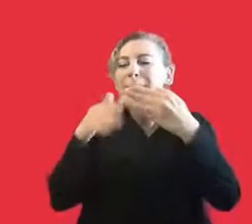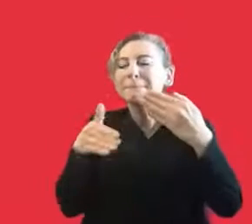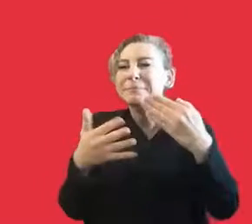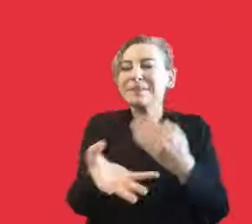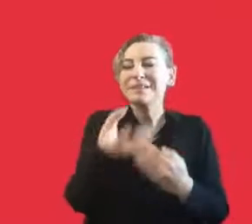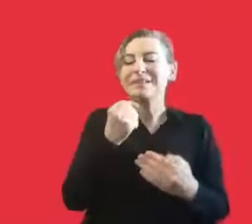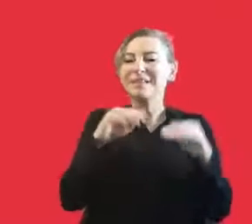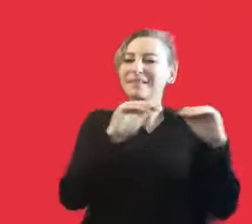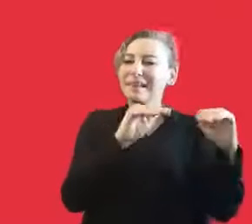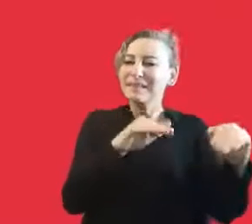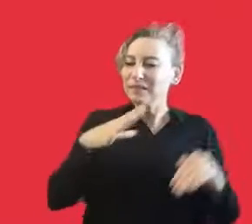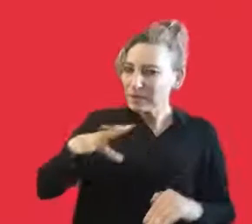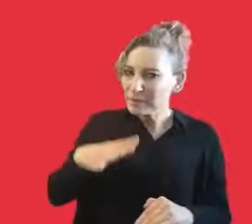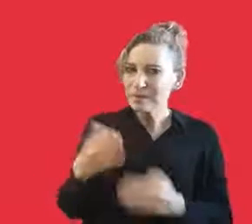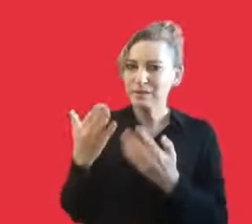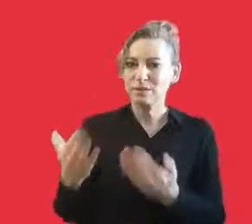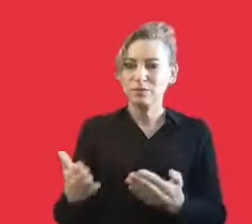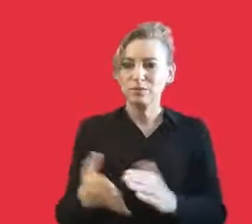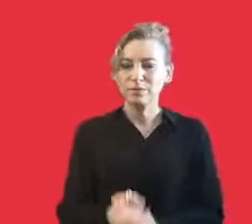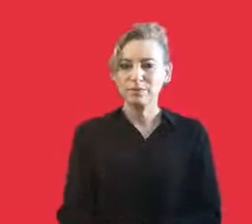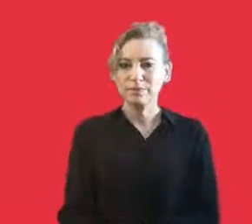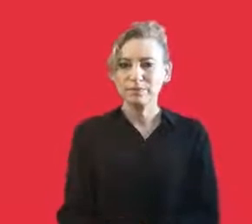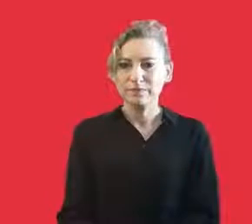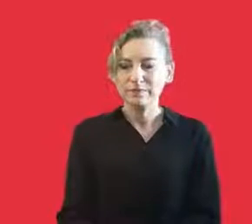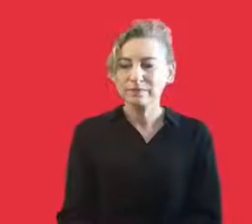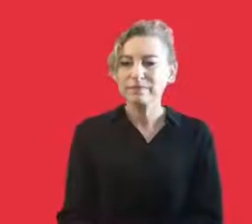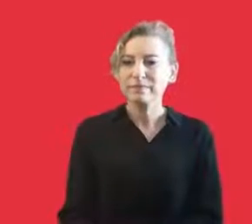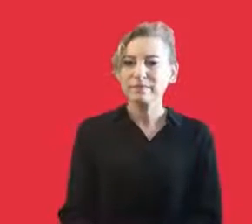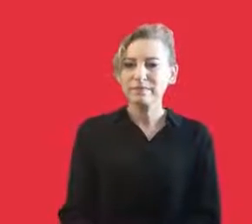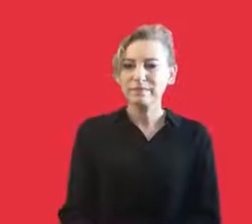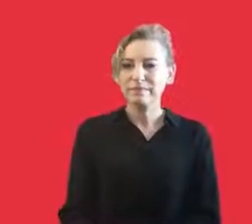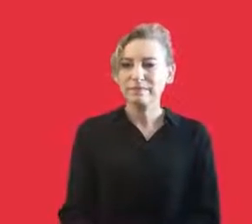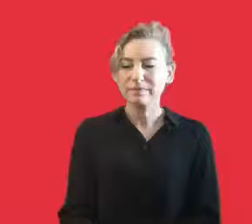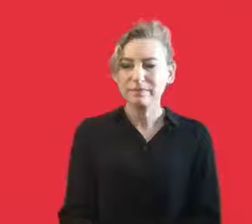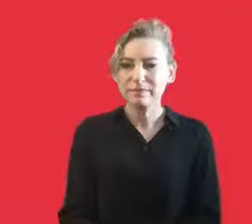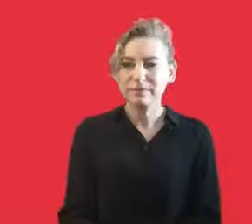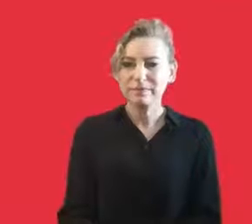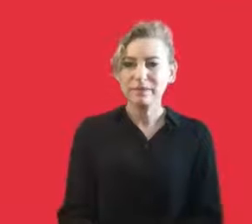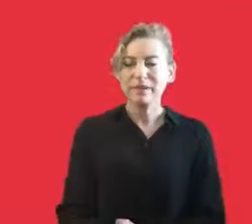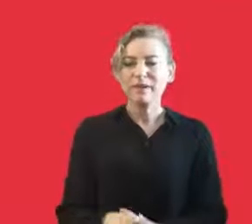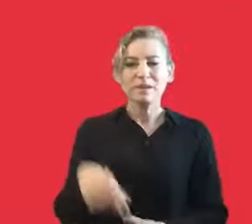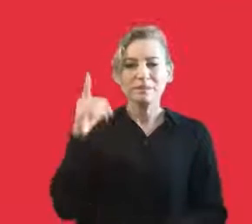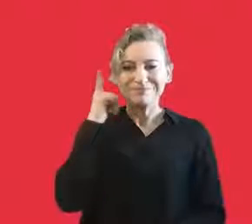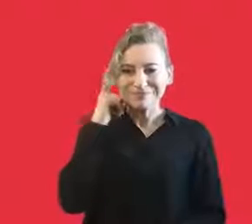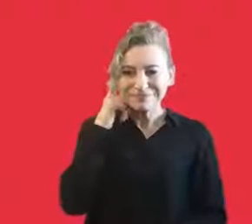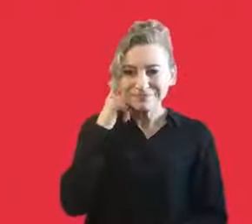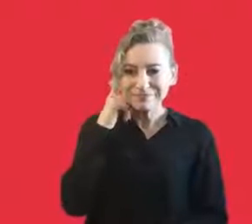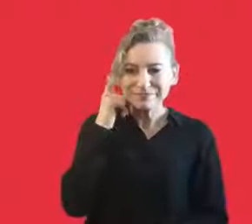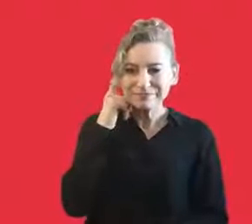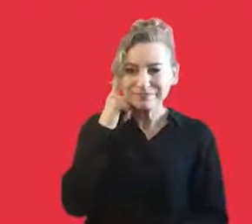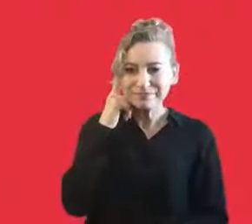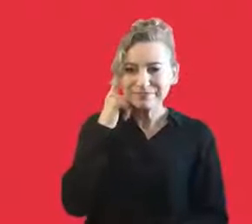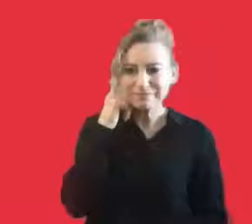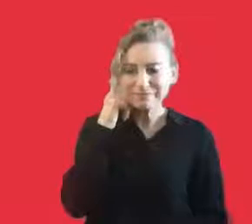People are creating sponsorships within this regard. And by means of this, we initiated this